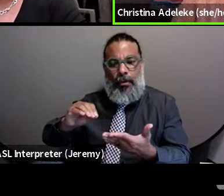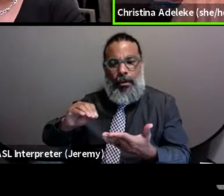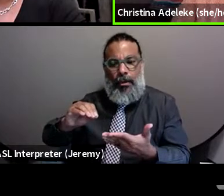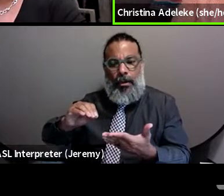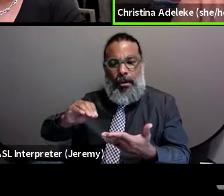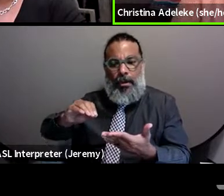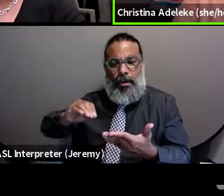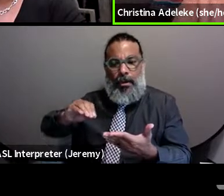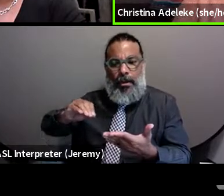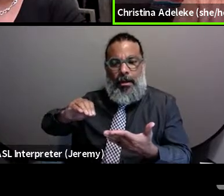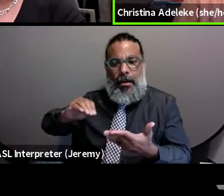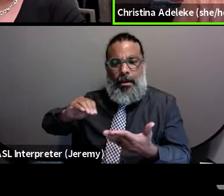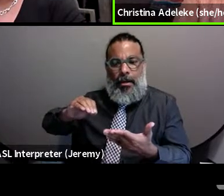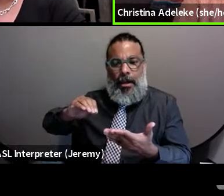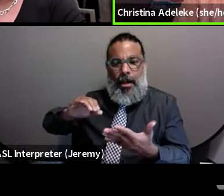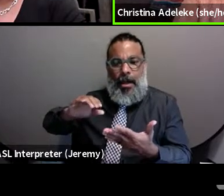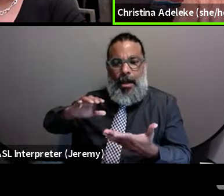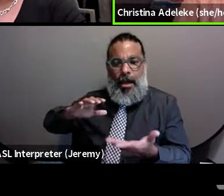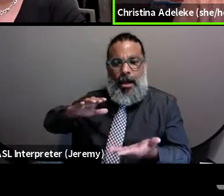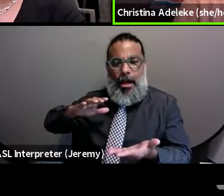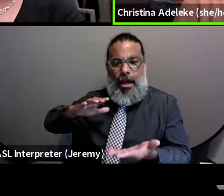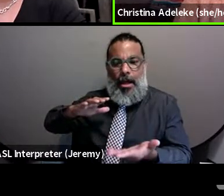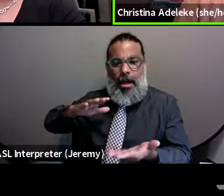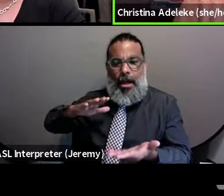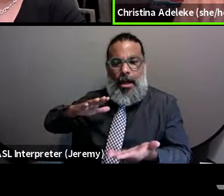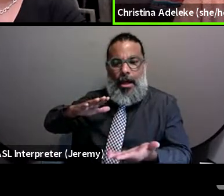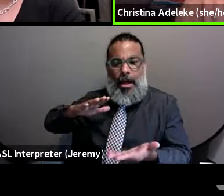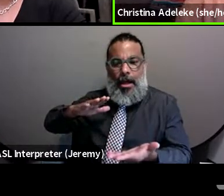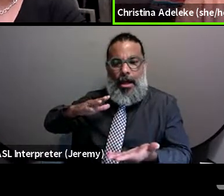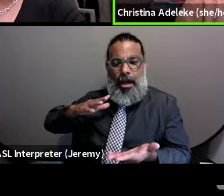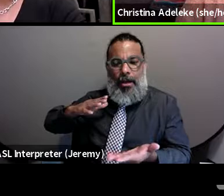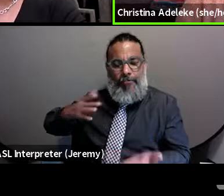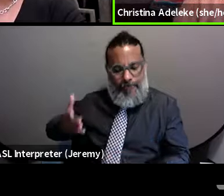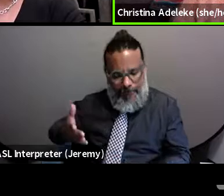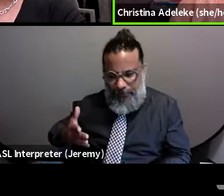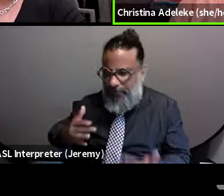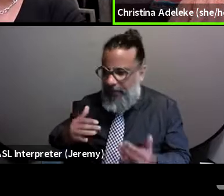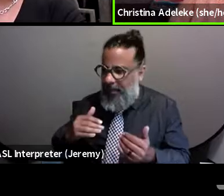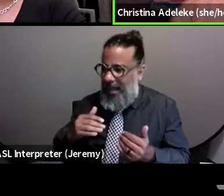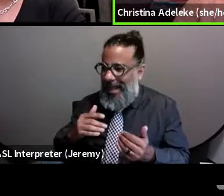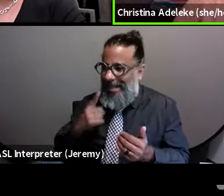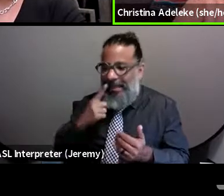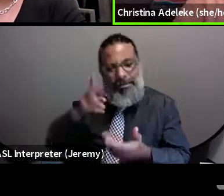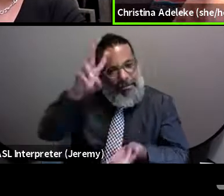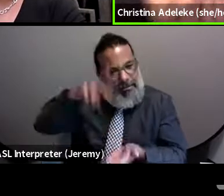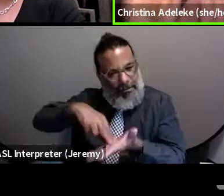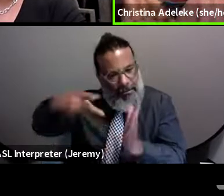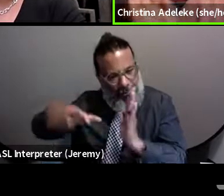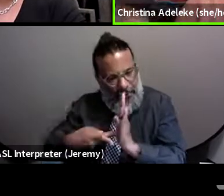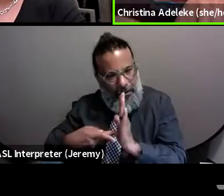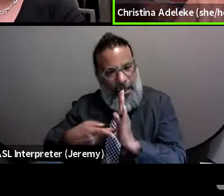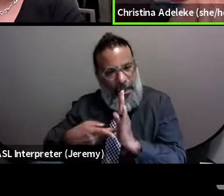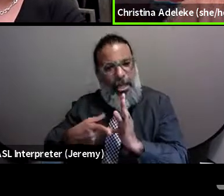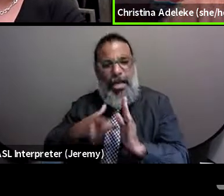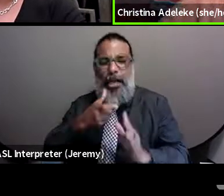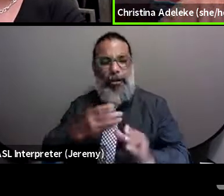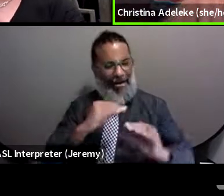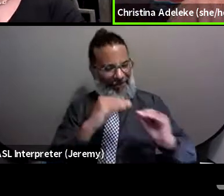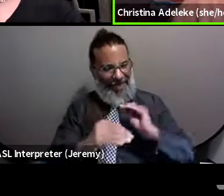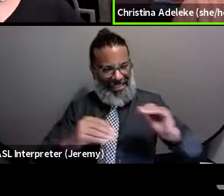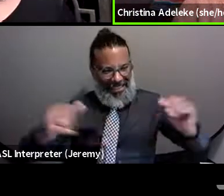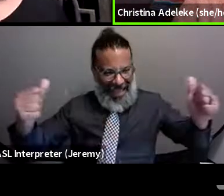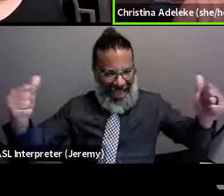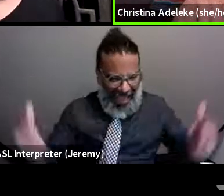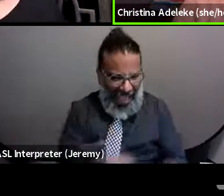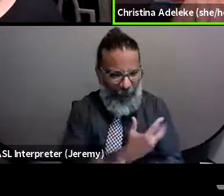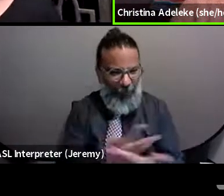up. So I think just being a little intentional about, you know, not necessarily trying to fix everything and everyone, but being able